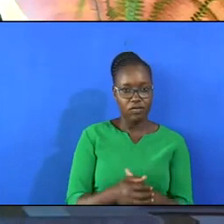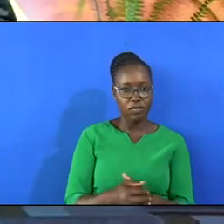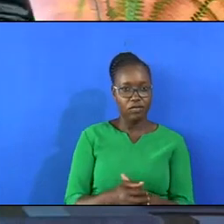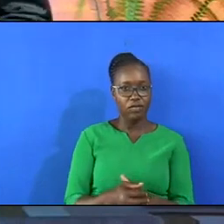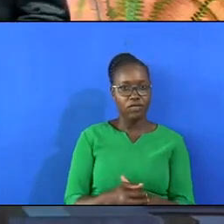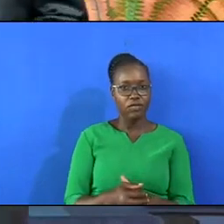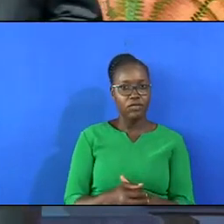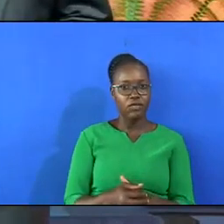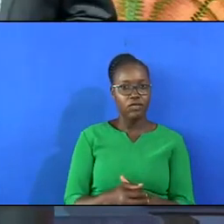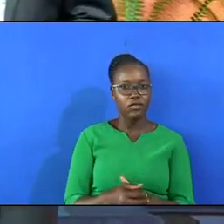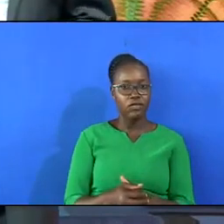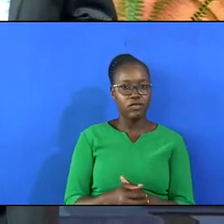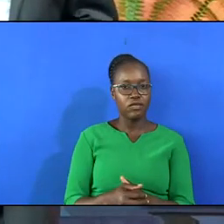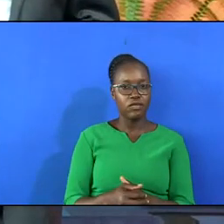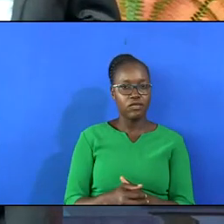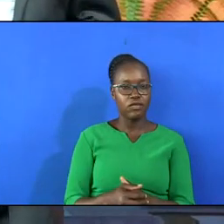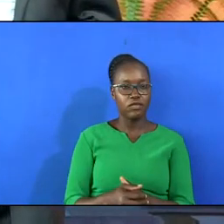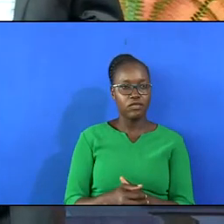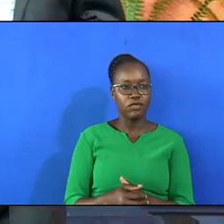asked him.